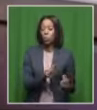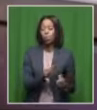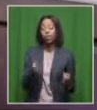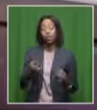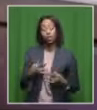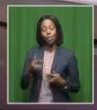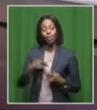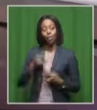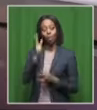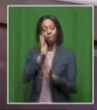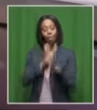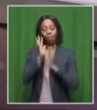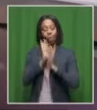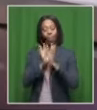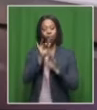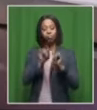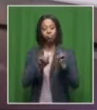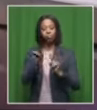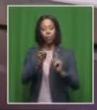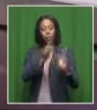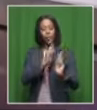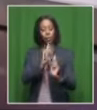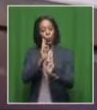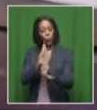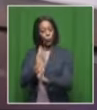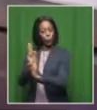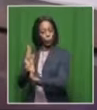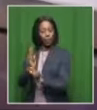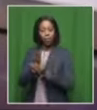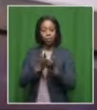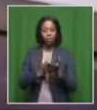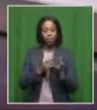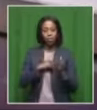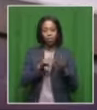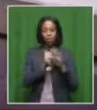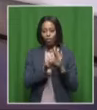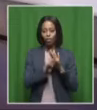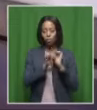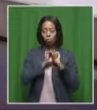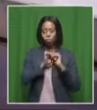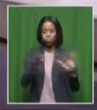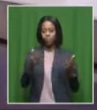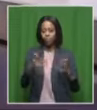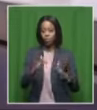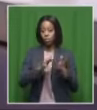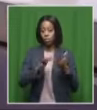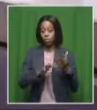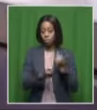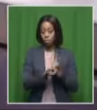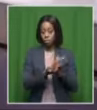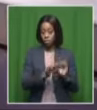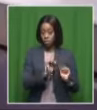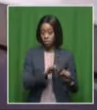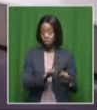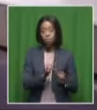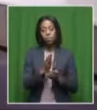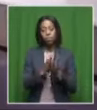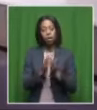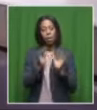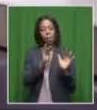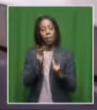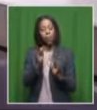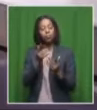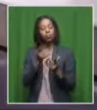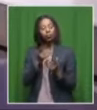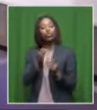I received different kinds of responses. Some, you know, the videos went viral after we did the story. went viral. And then other people were